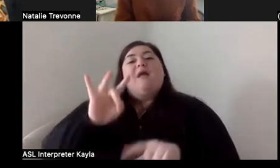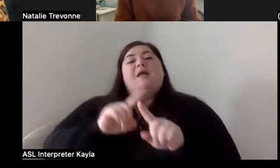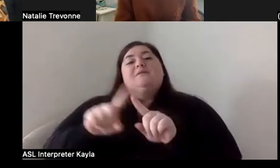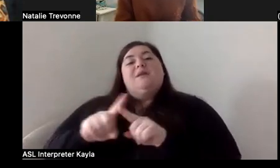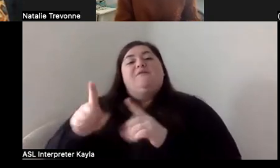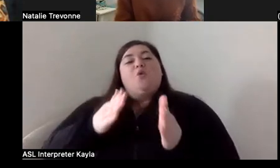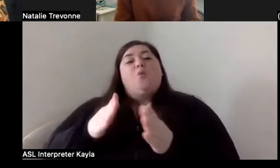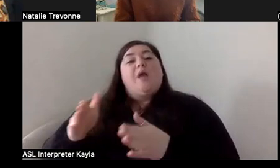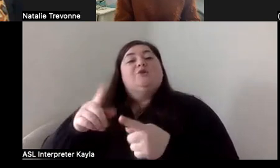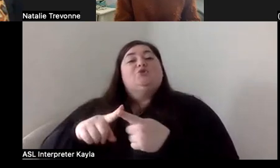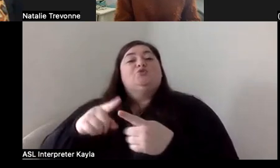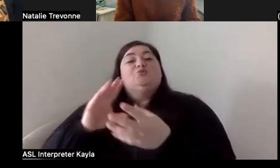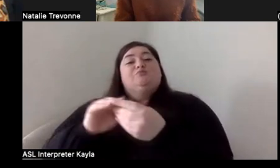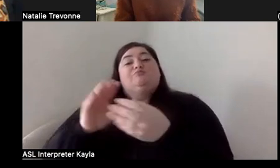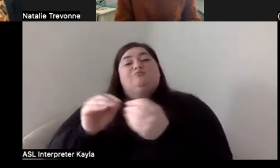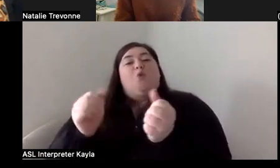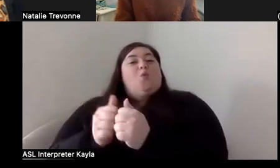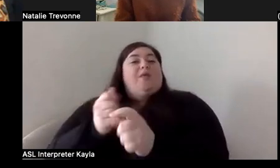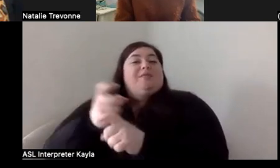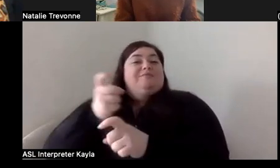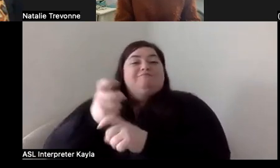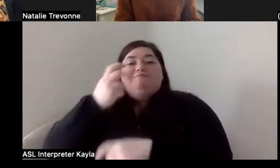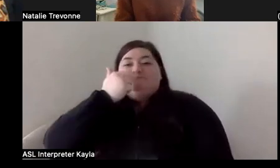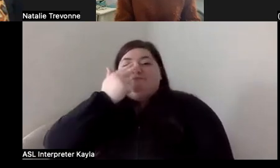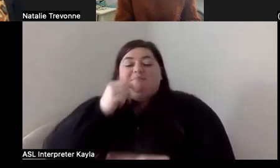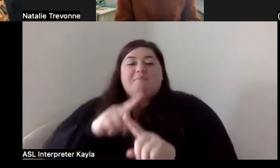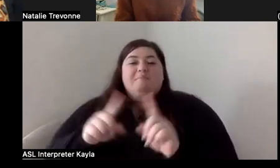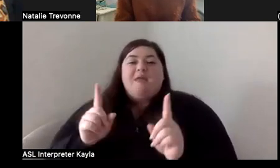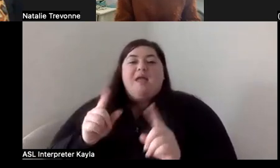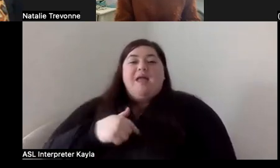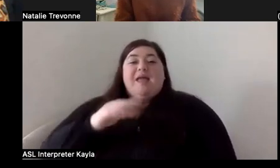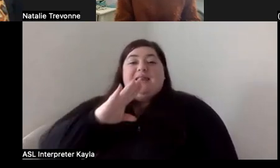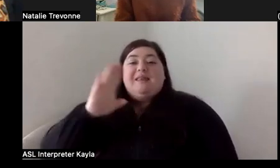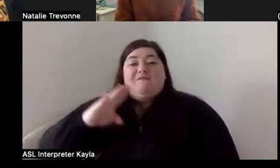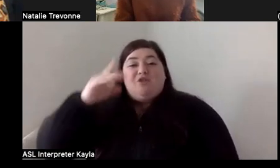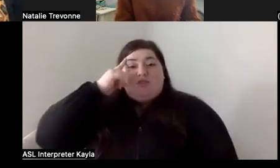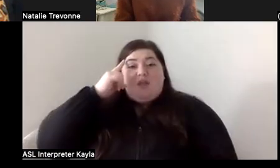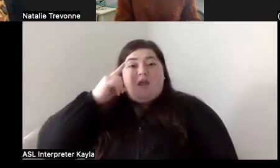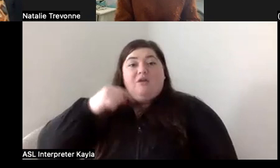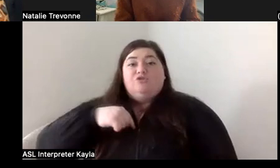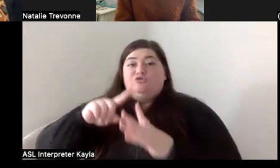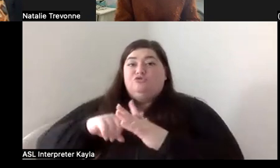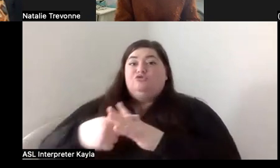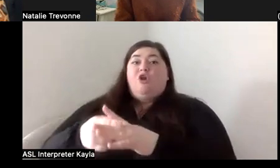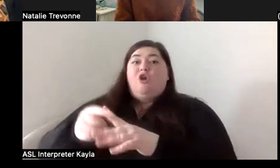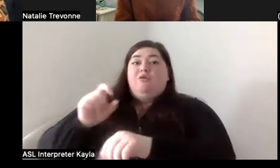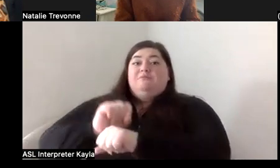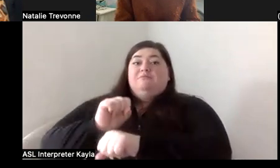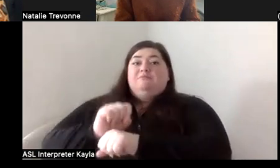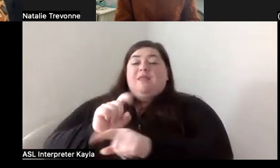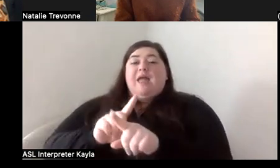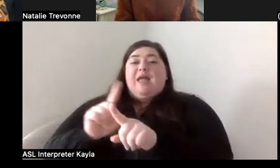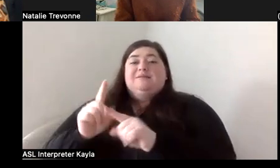tell things through comedy. But, you know, I never would have thought, honestly, when I started my career as a comedian and actor, how much